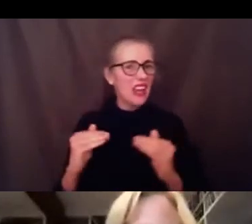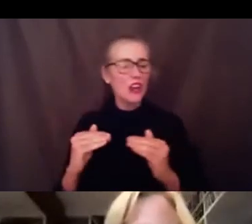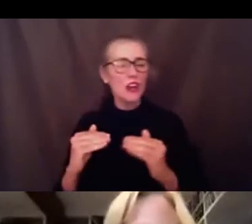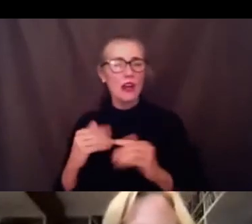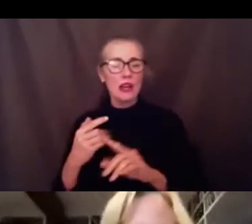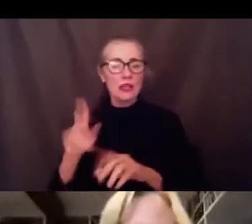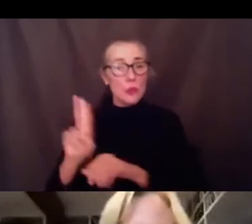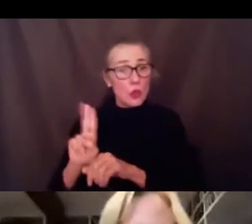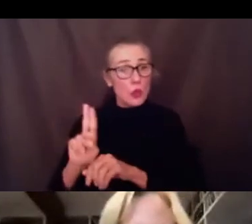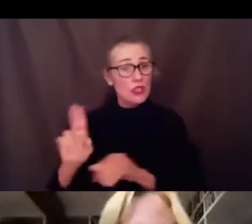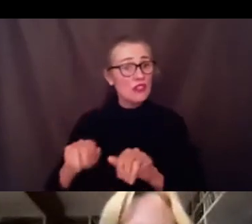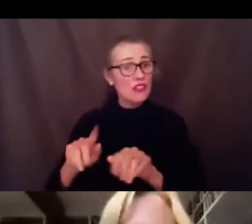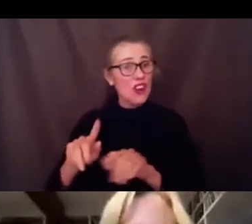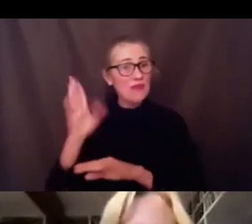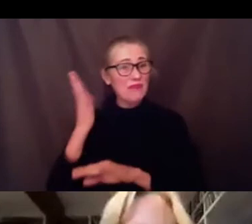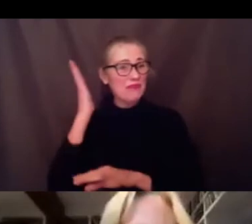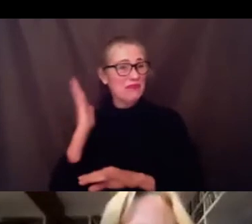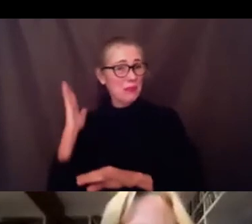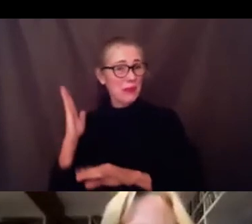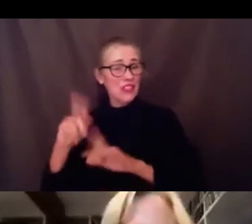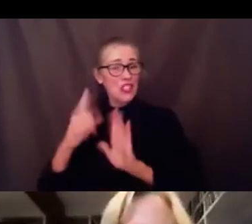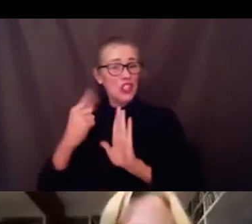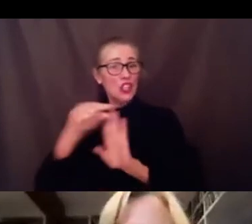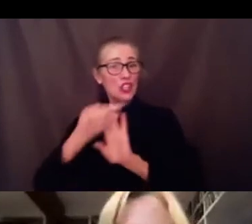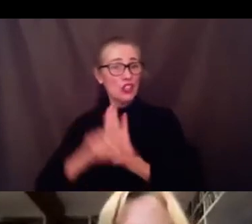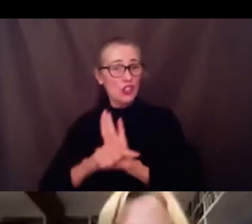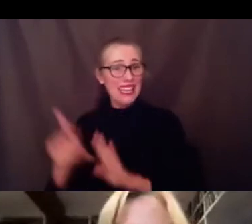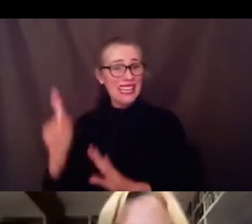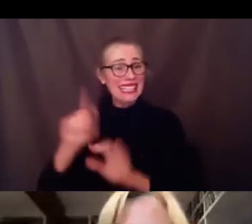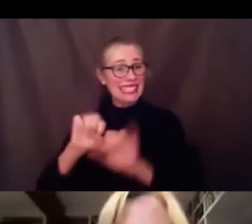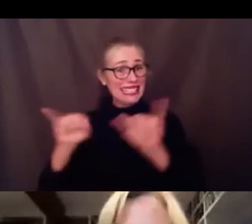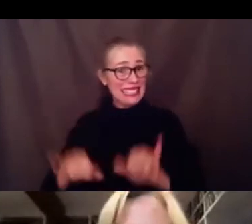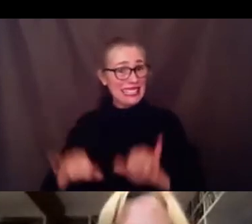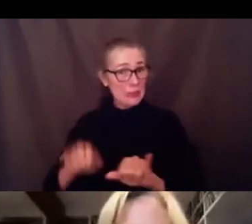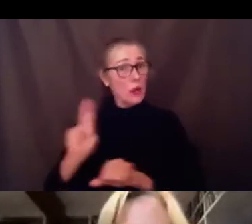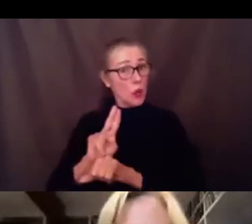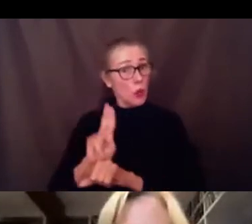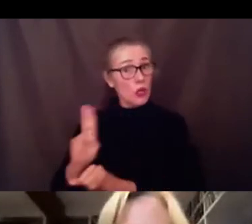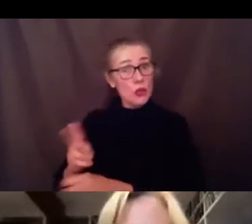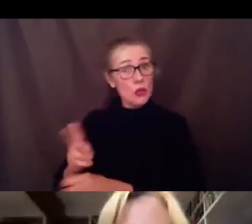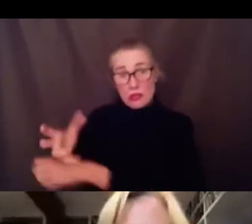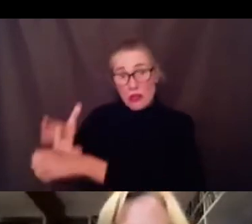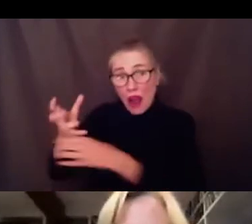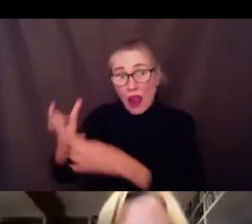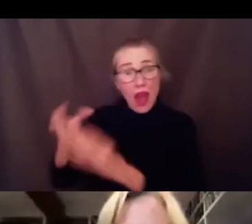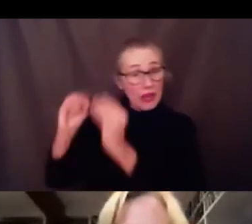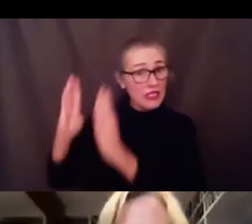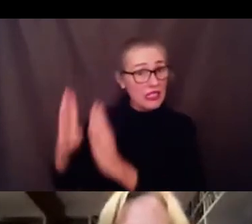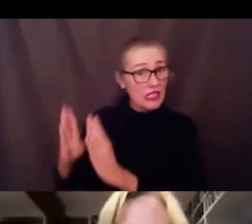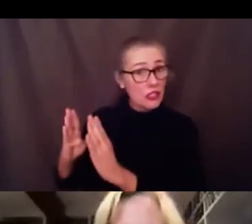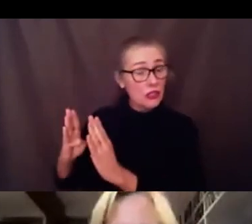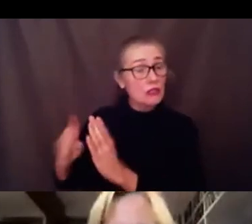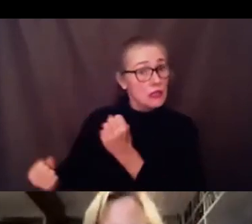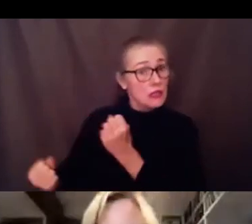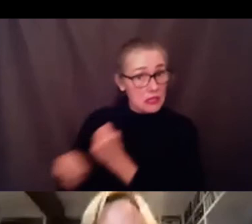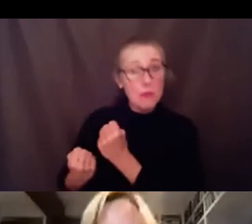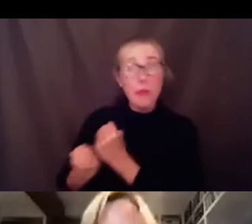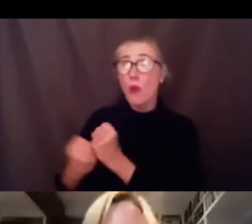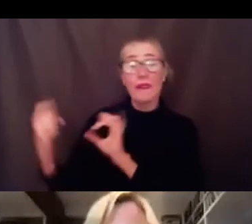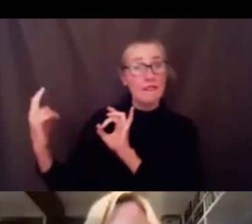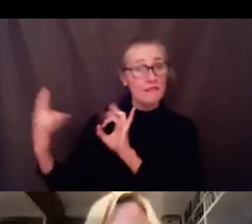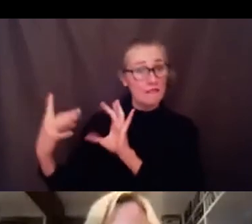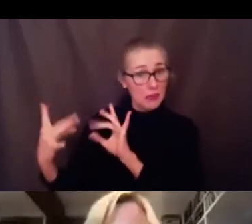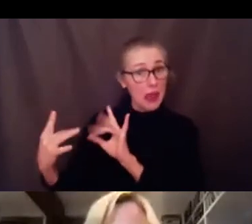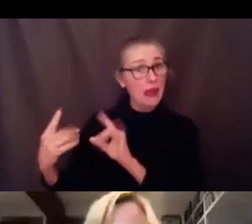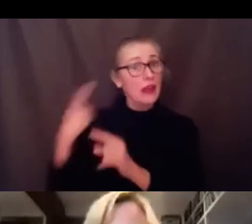robust uh teacher involvement and support throughout the weeks they were intensive weeks but the weeks that we were